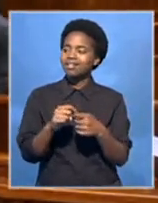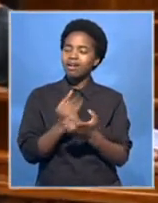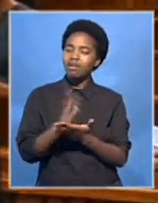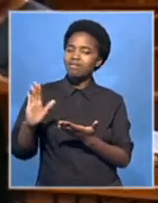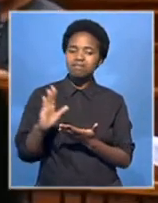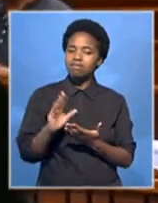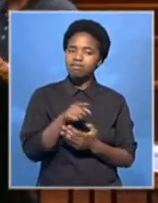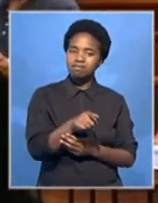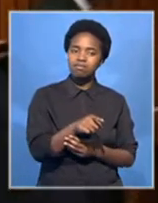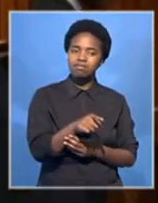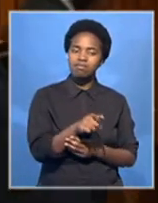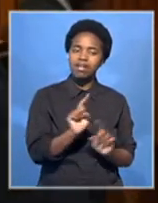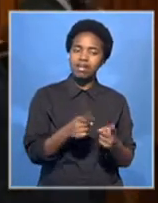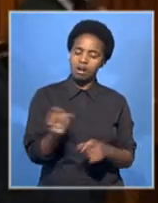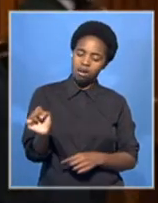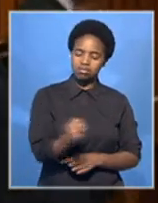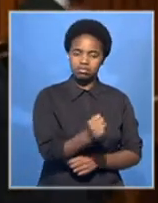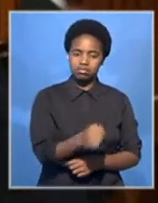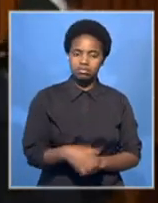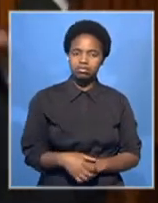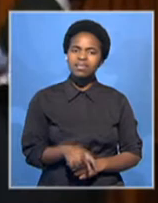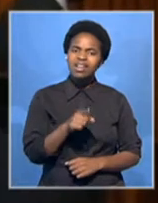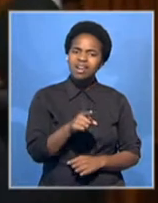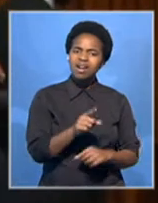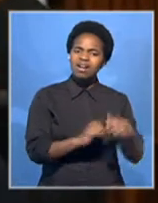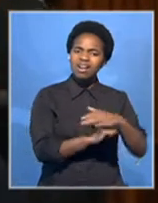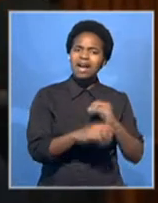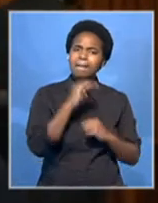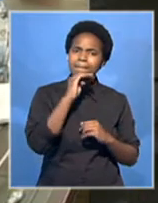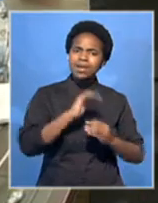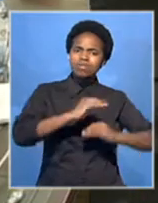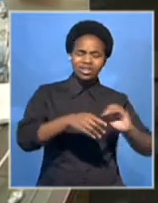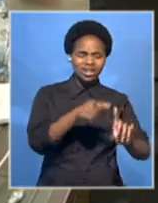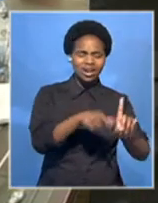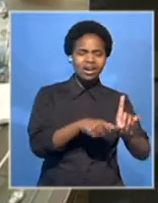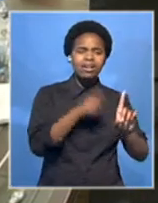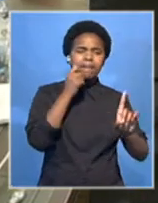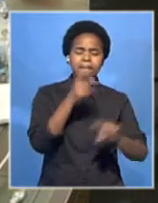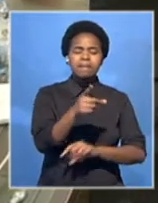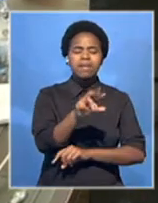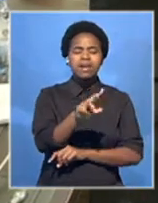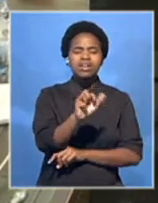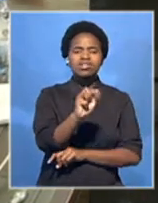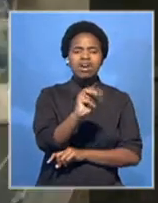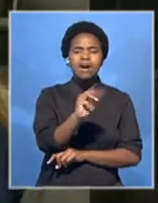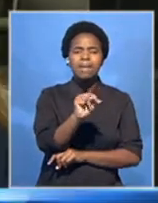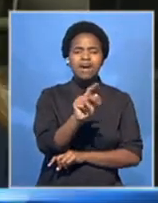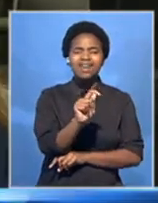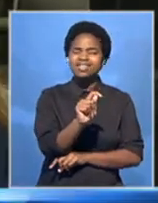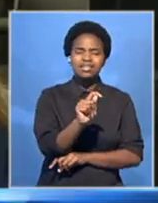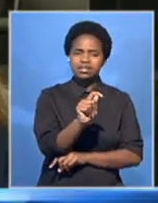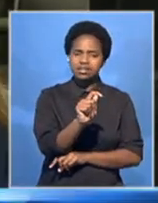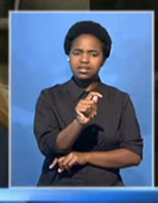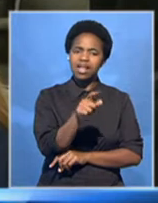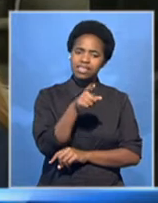But the foundation says the matter is not about defending Dramat. Dramat has led the Hawke's for the past five years,